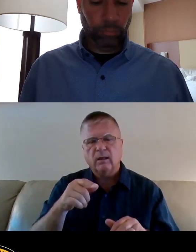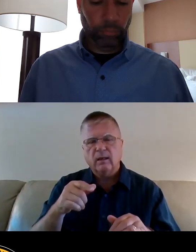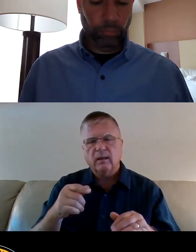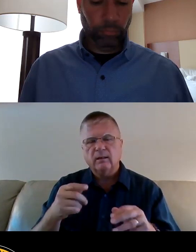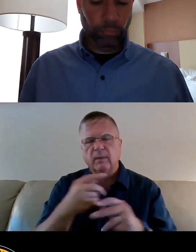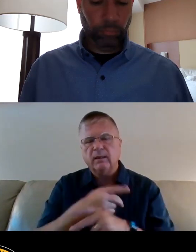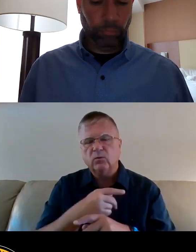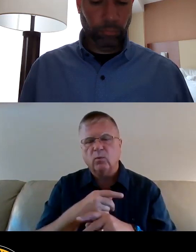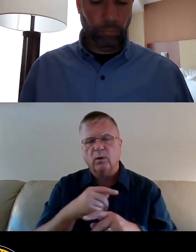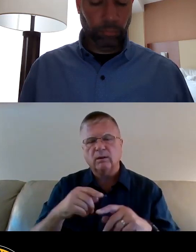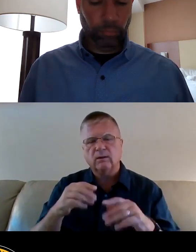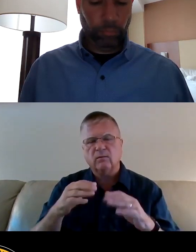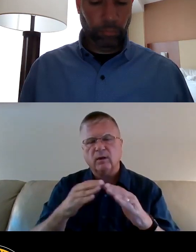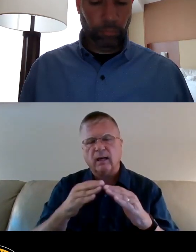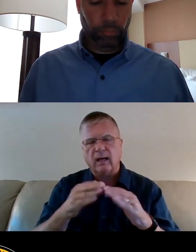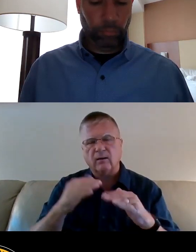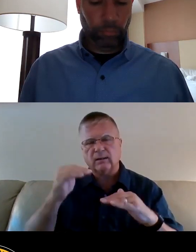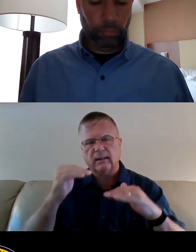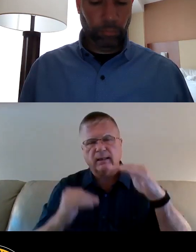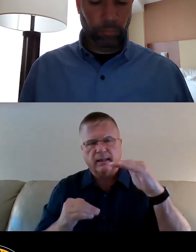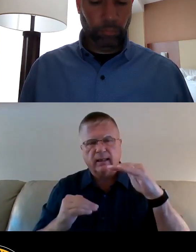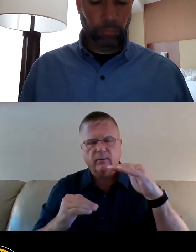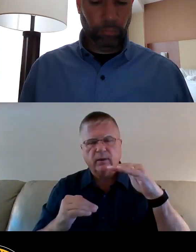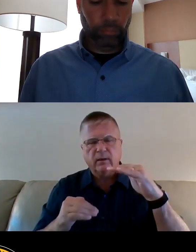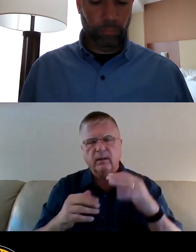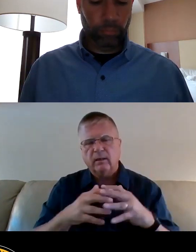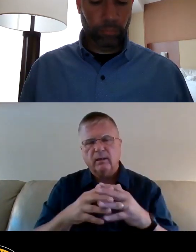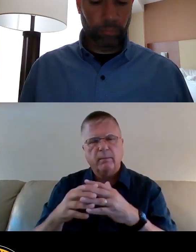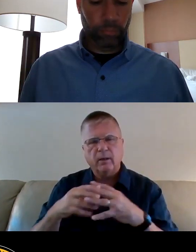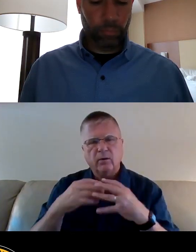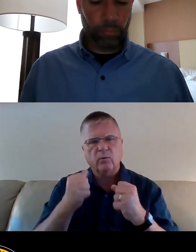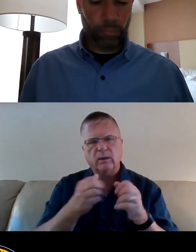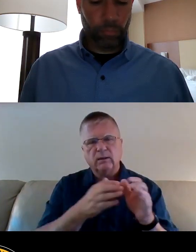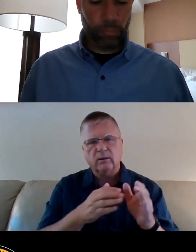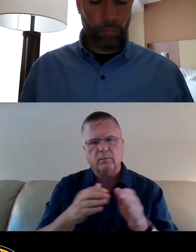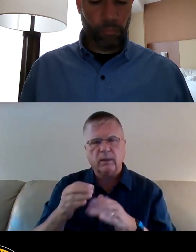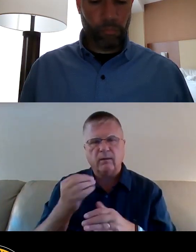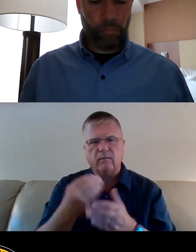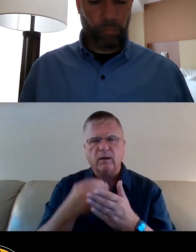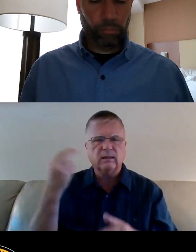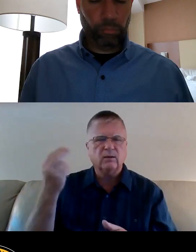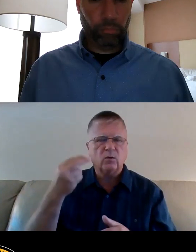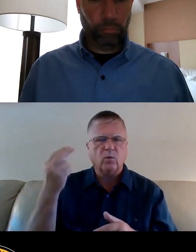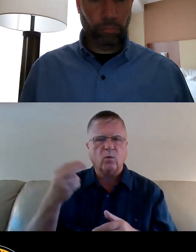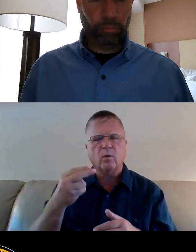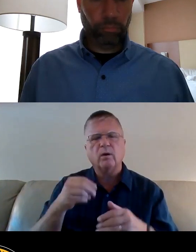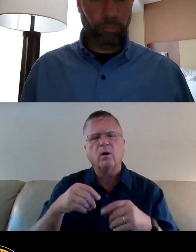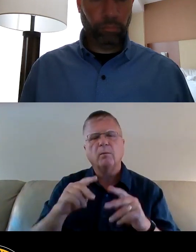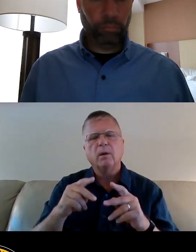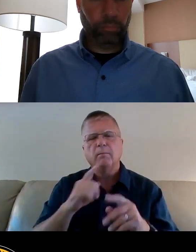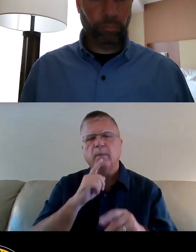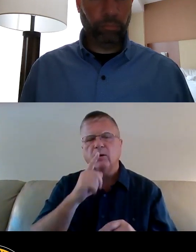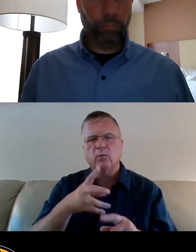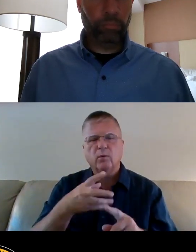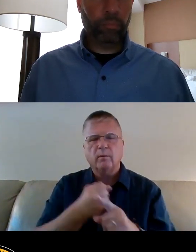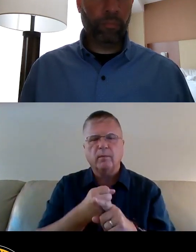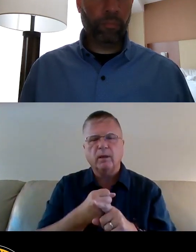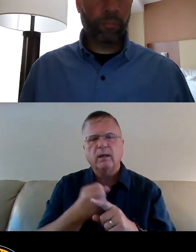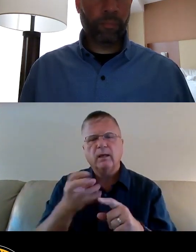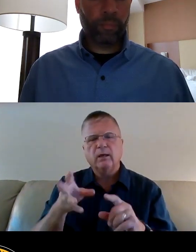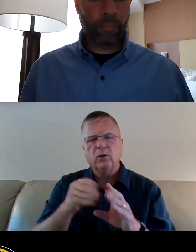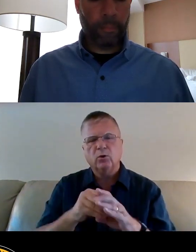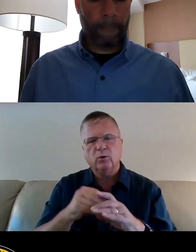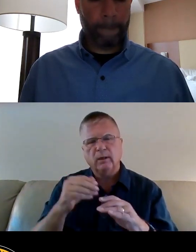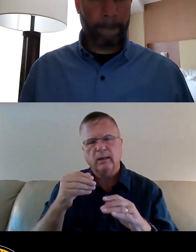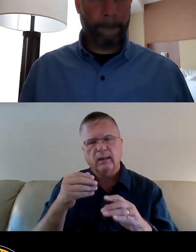existing inequities. The American Rescue Plan funds are a historic opportunity to make real impact in improving equity of access to safe and